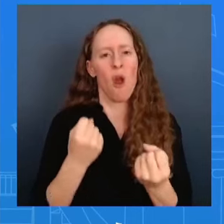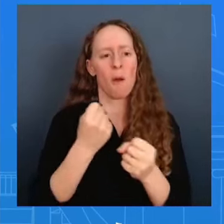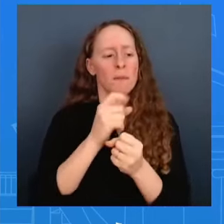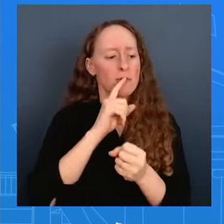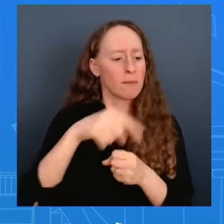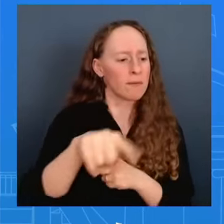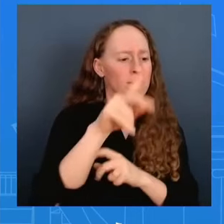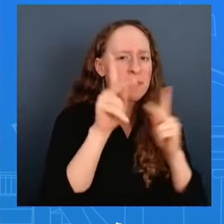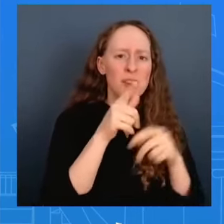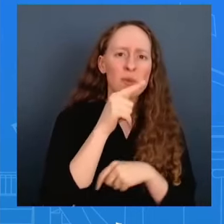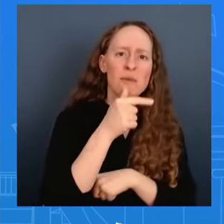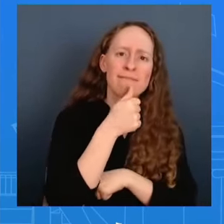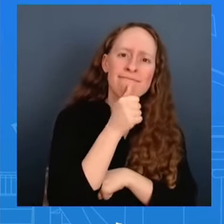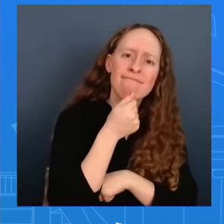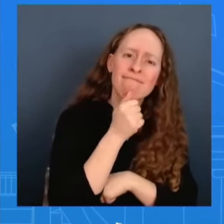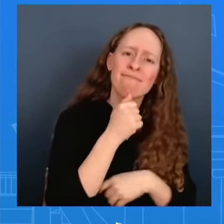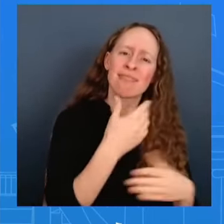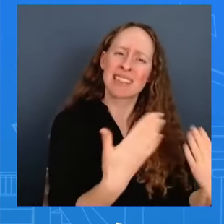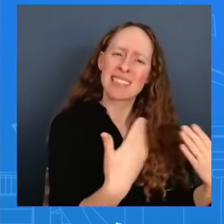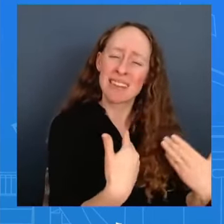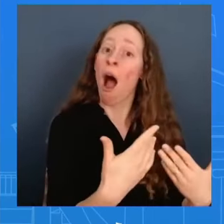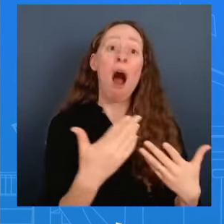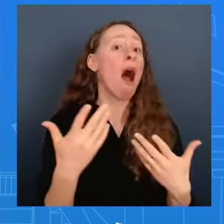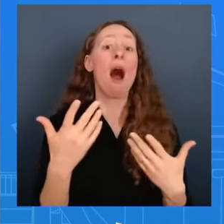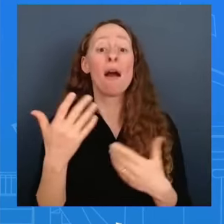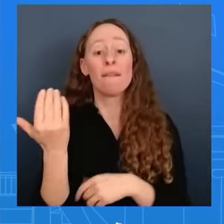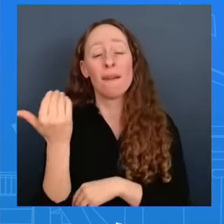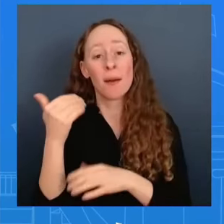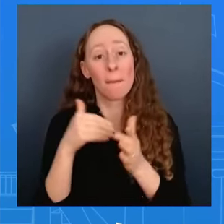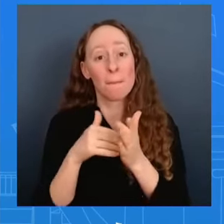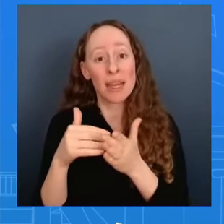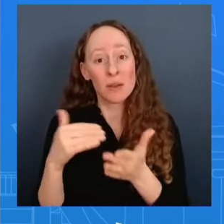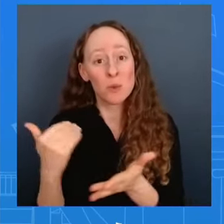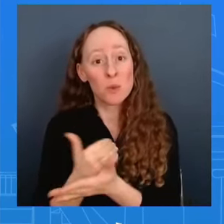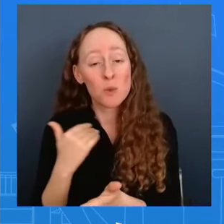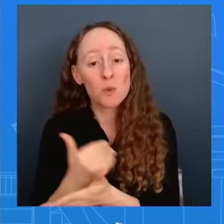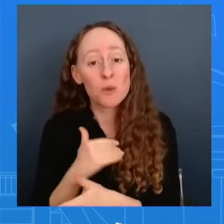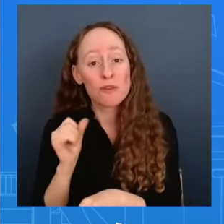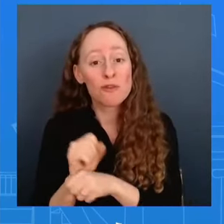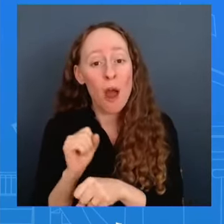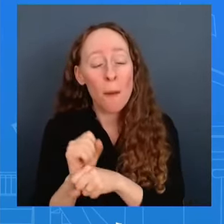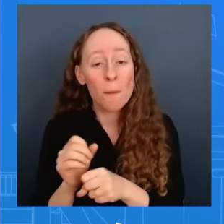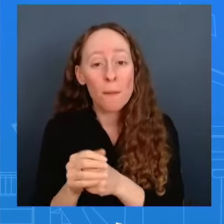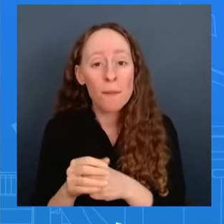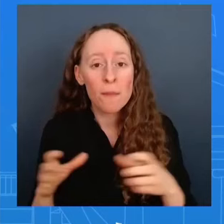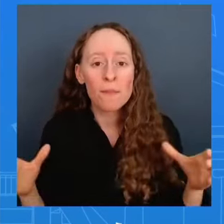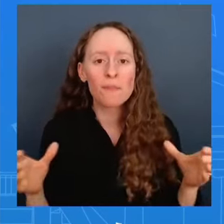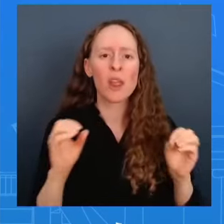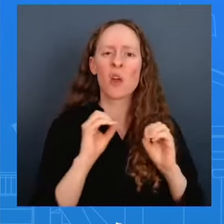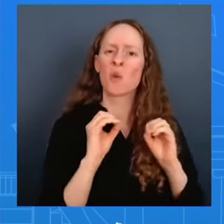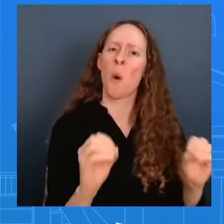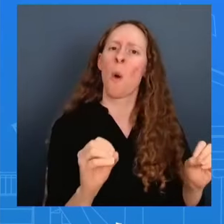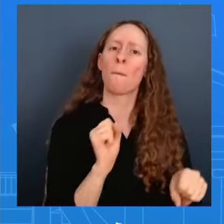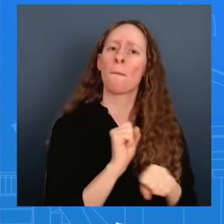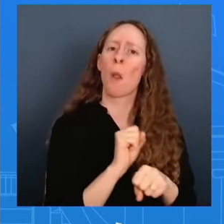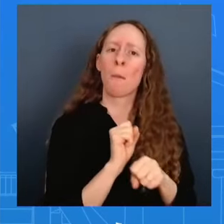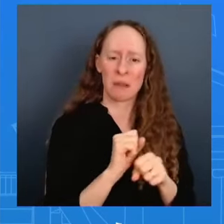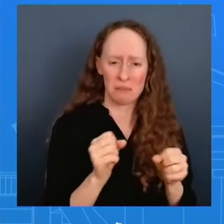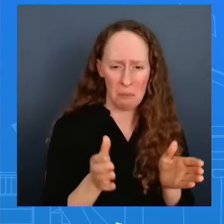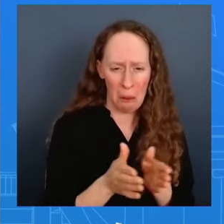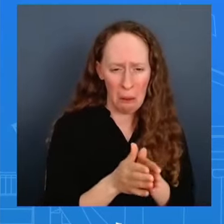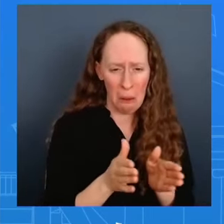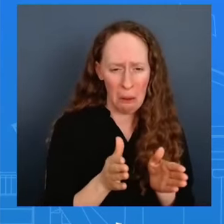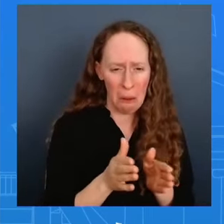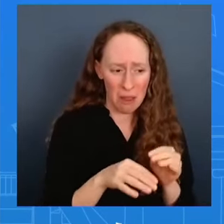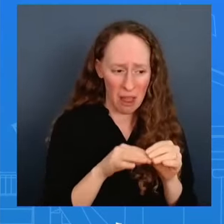unemployment rate that's under four percent we understand that people are still feeling this we get that and we're not we're not blind